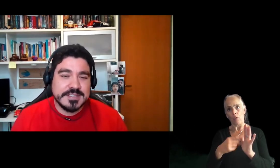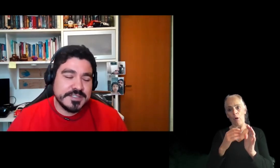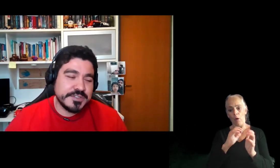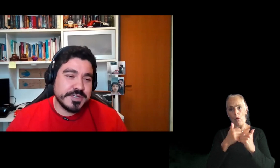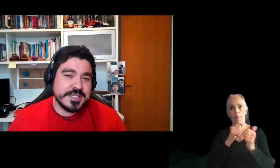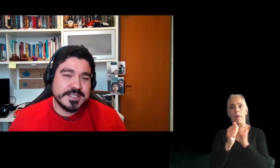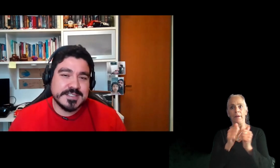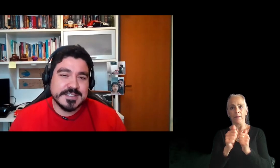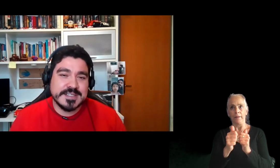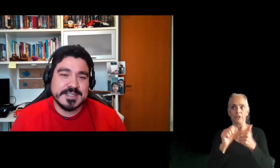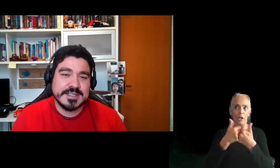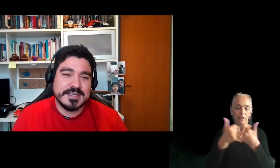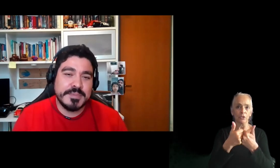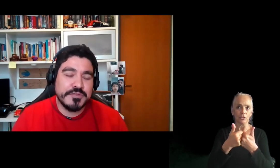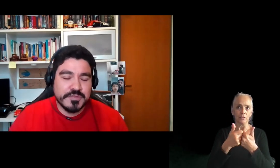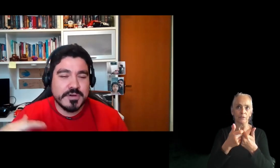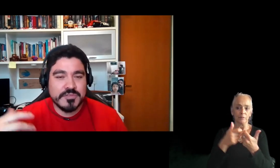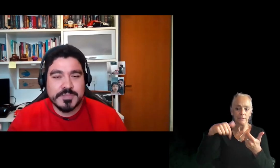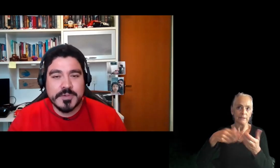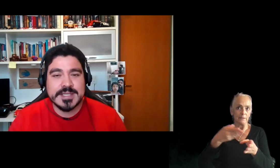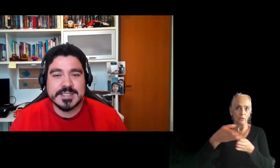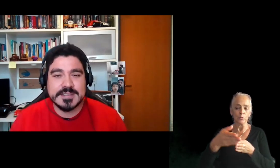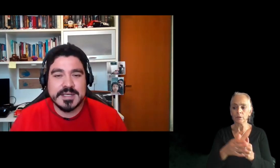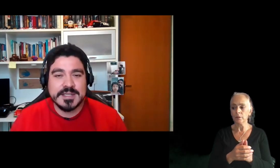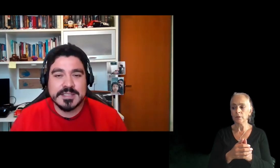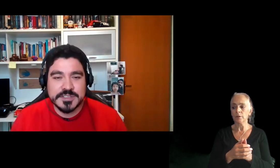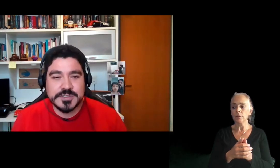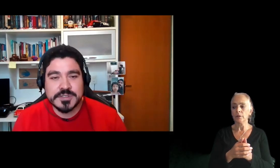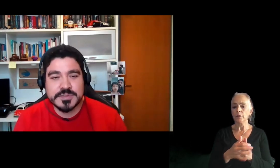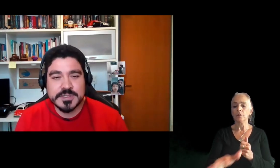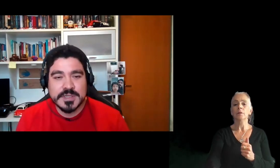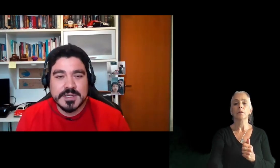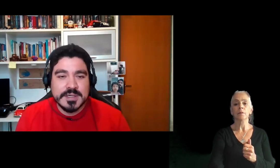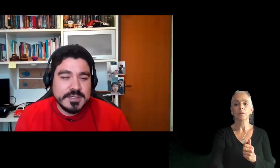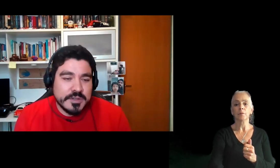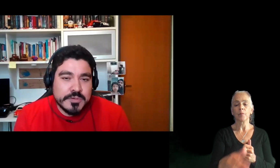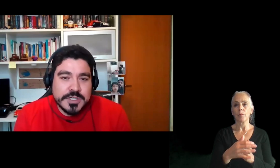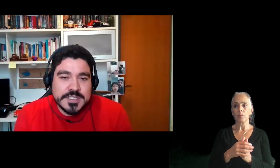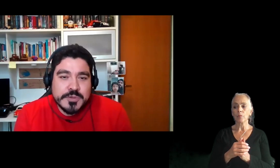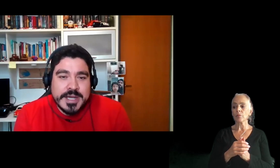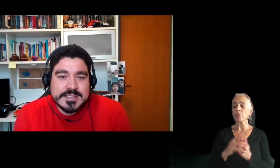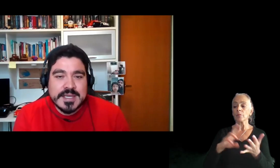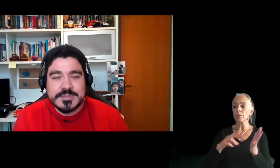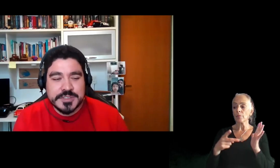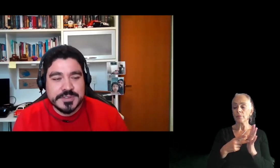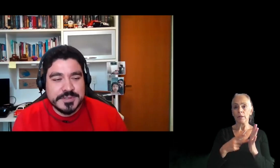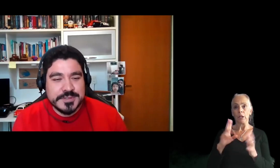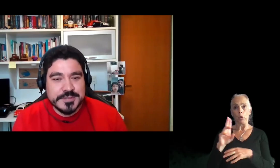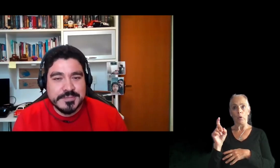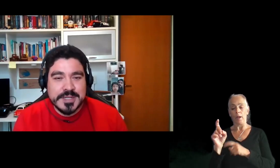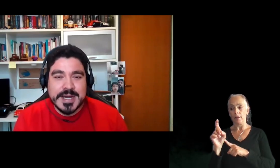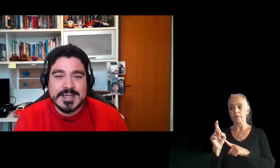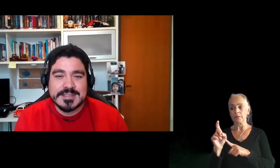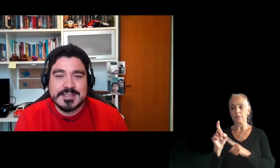challenging this industry is, uh, both for triple ways and, and in the studios. In other words, UX aims to,